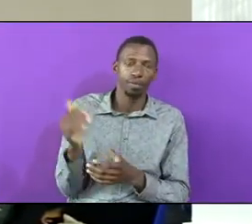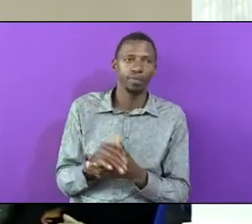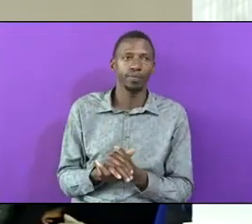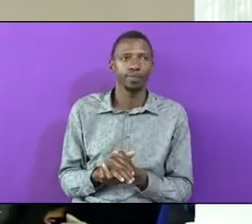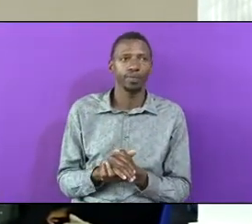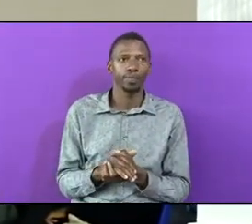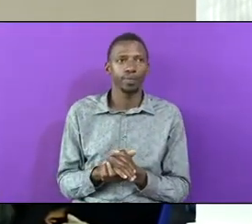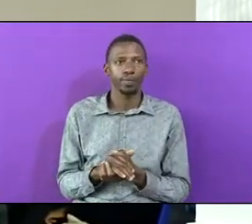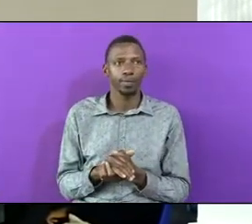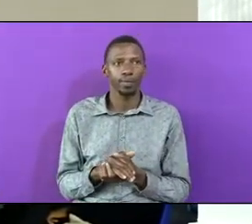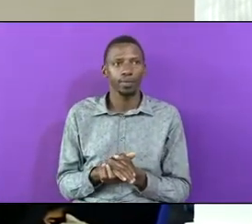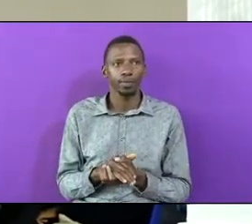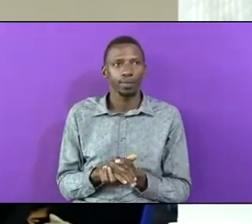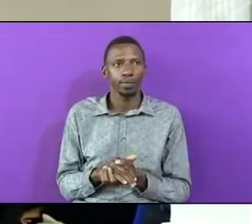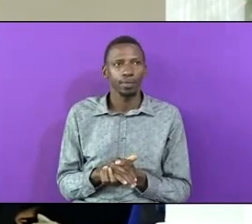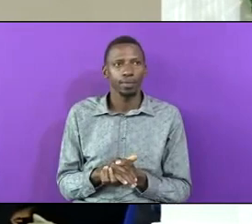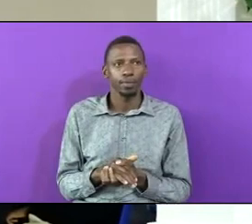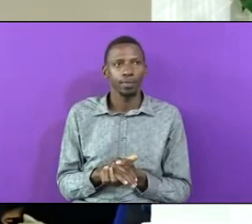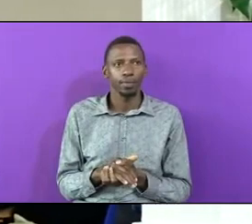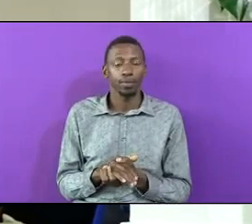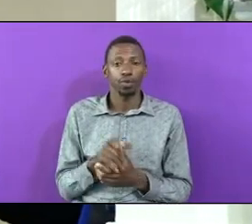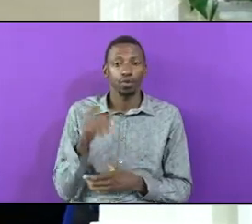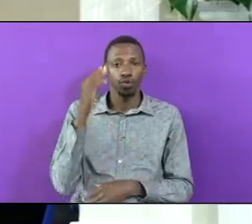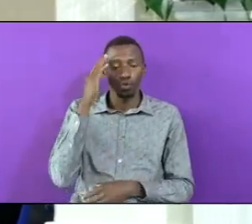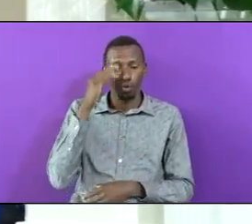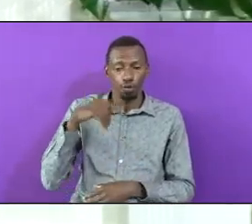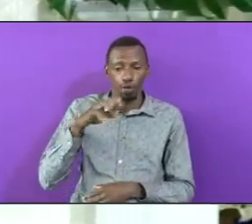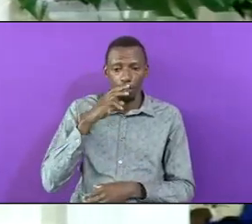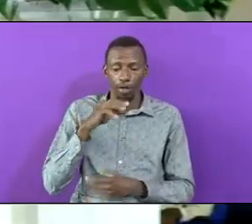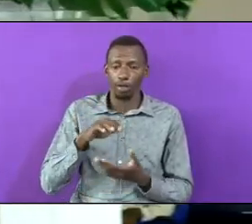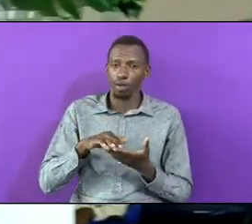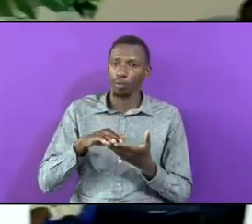When You Have You Know We Are The Most The Majority